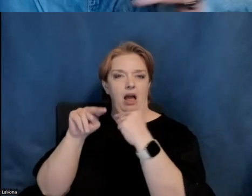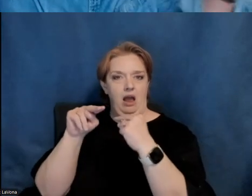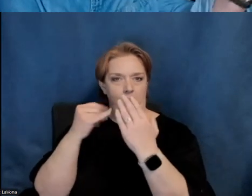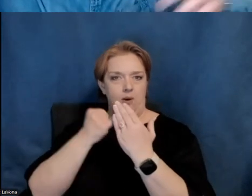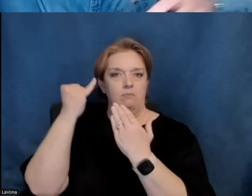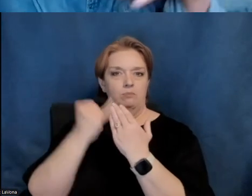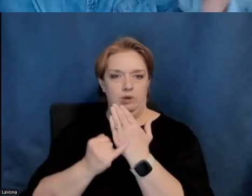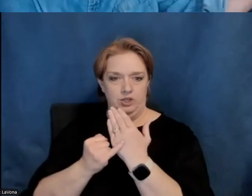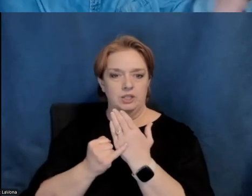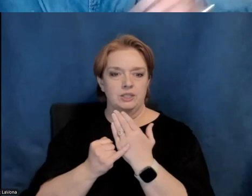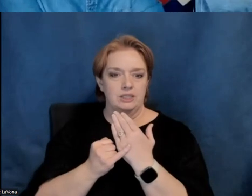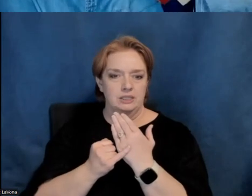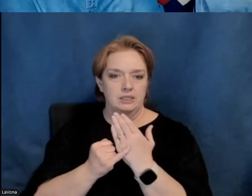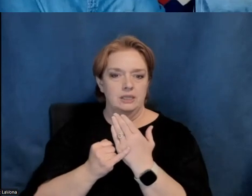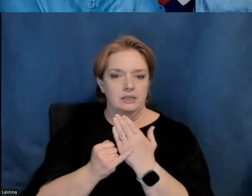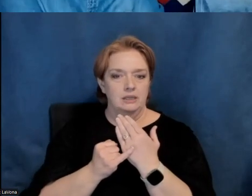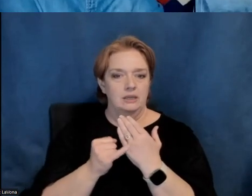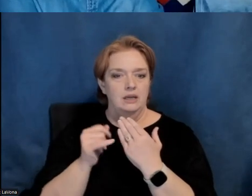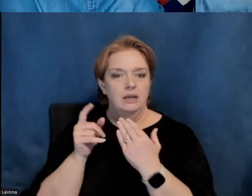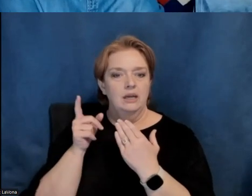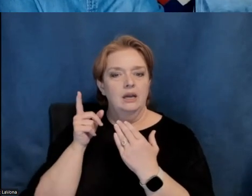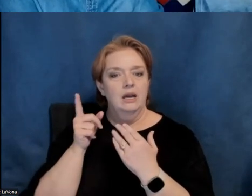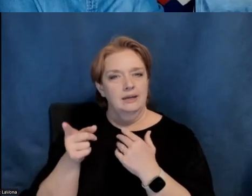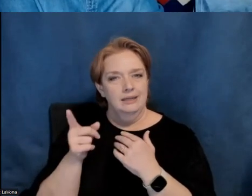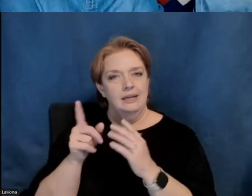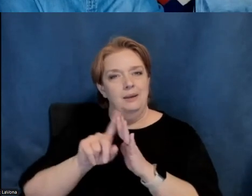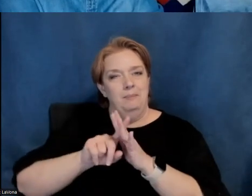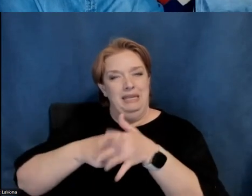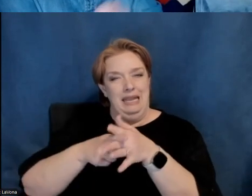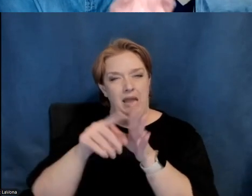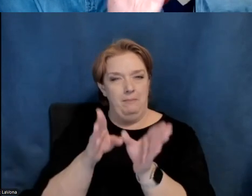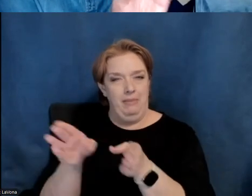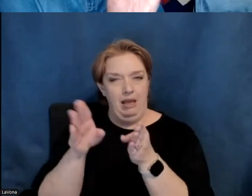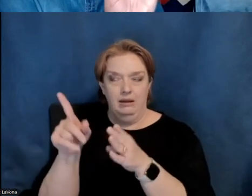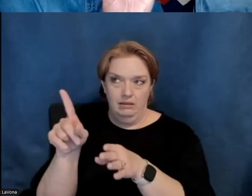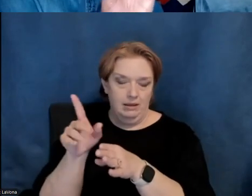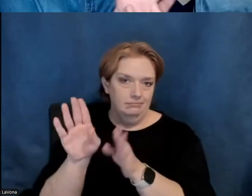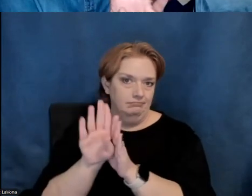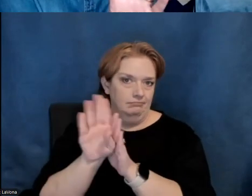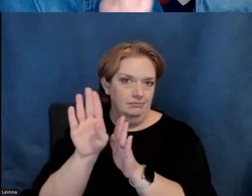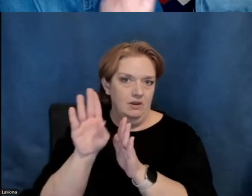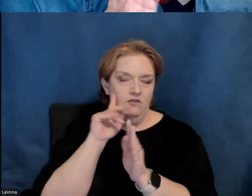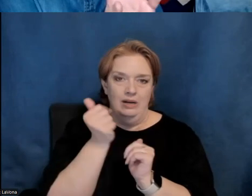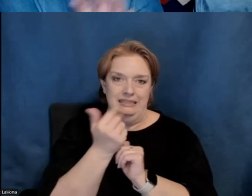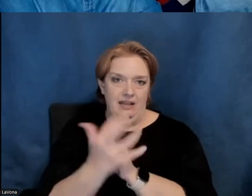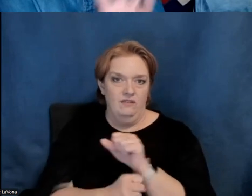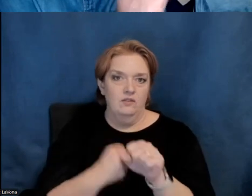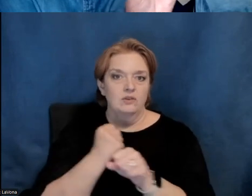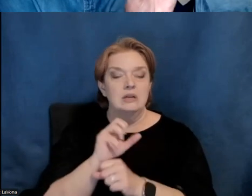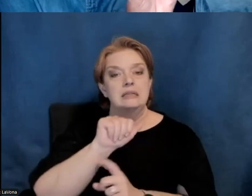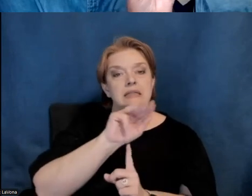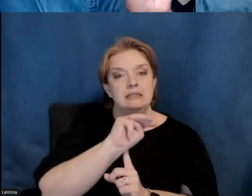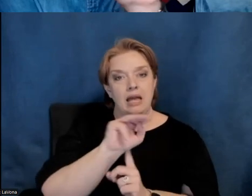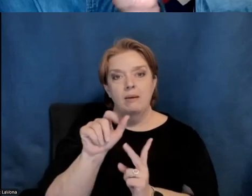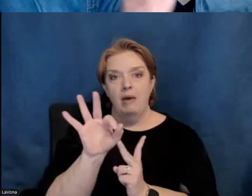was, uh, you know, inevitable, uh, they began the planning. They worked on it for years. Sam and Alfreda worked together on the planning of the